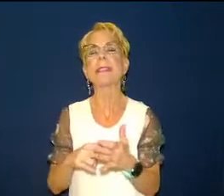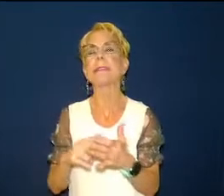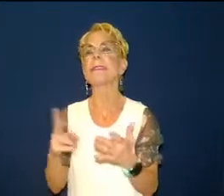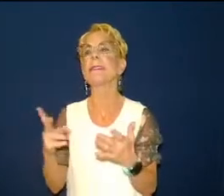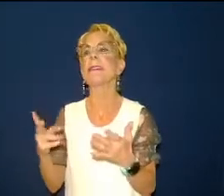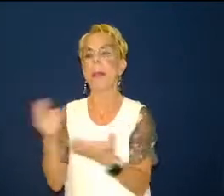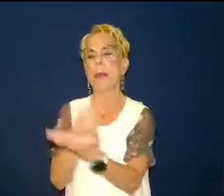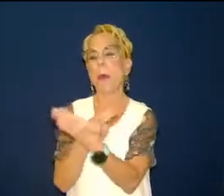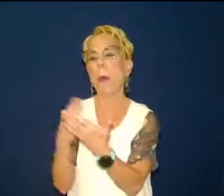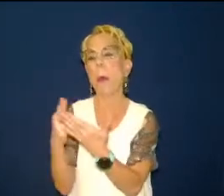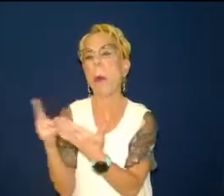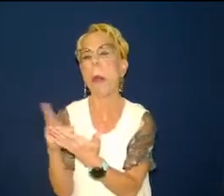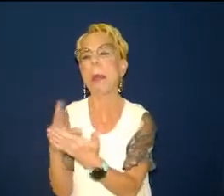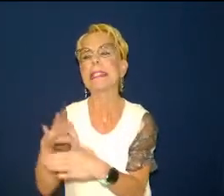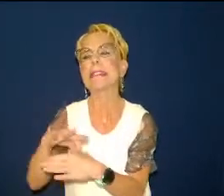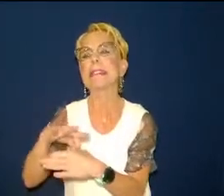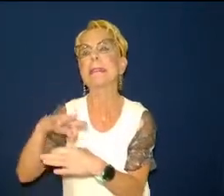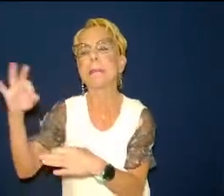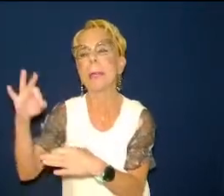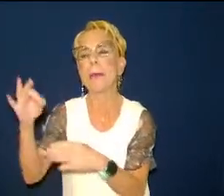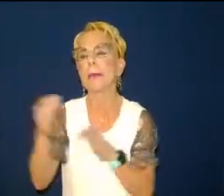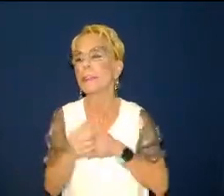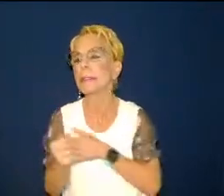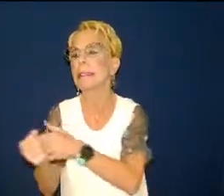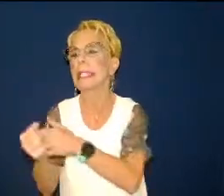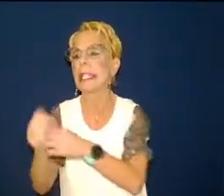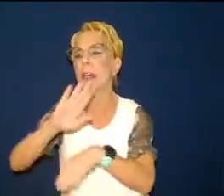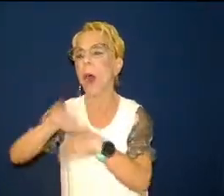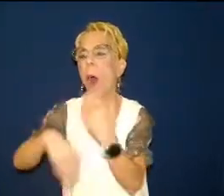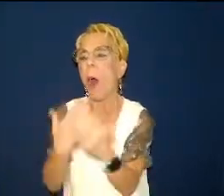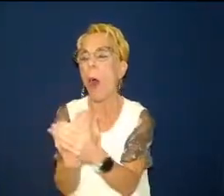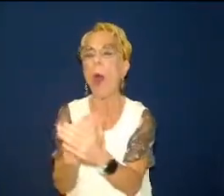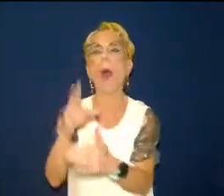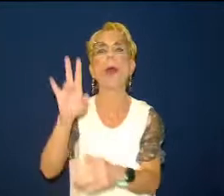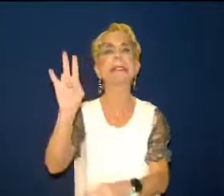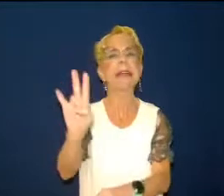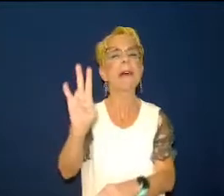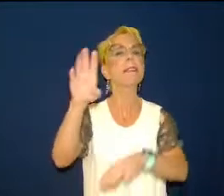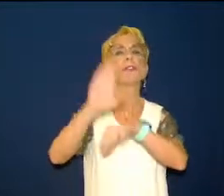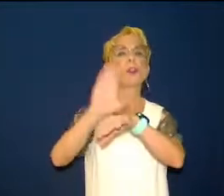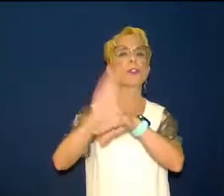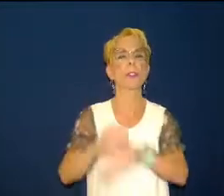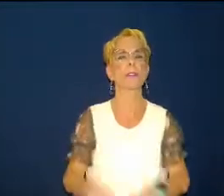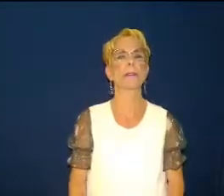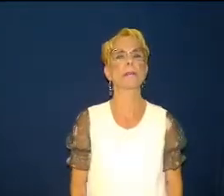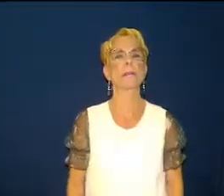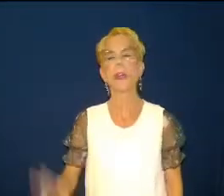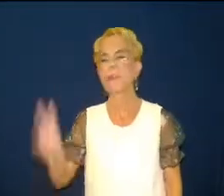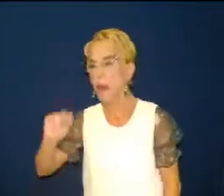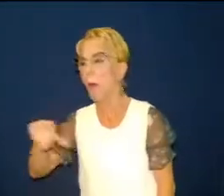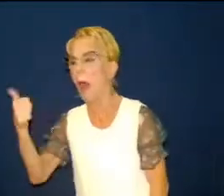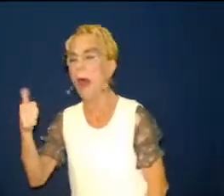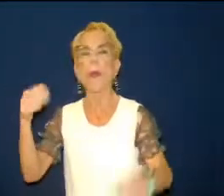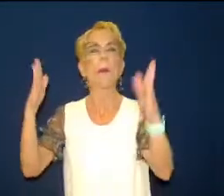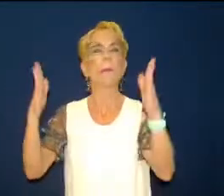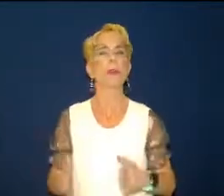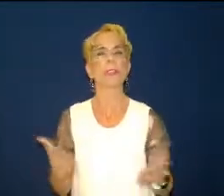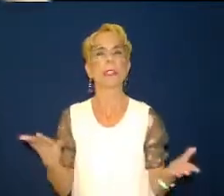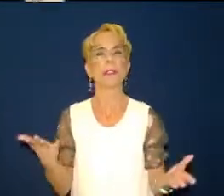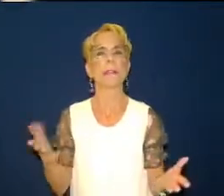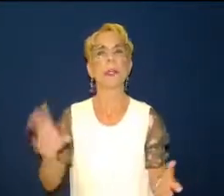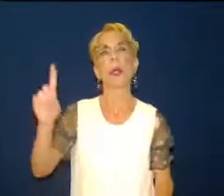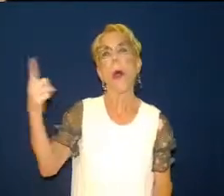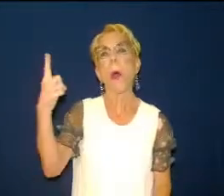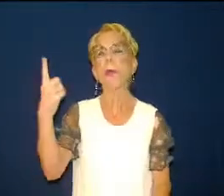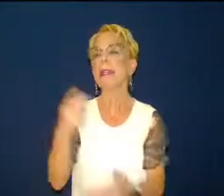spirit should be in charge nobody else or nothing else and we should have the fullness of power but